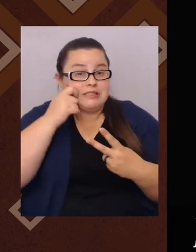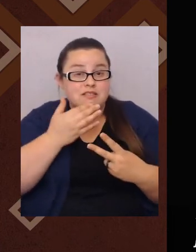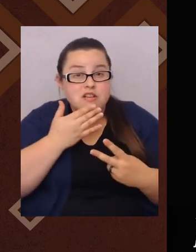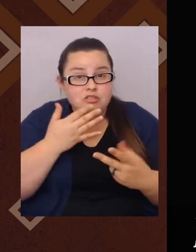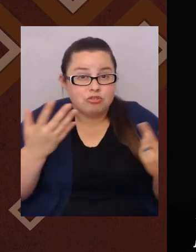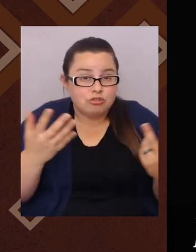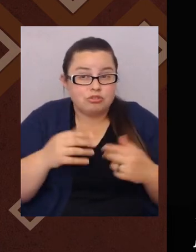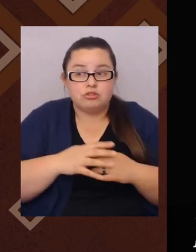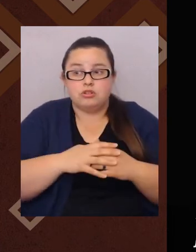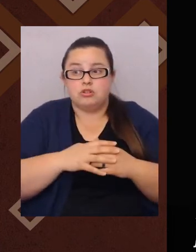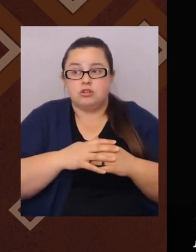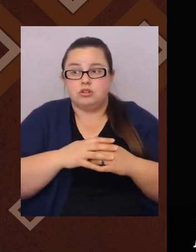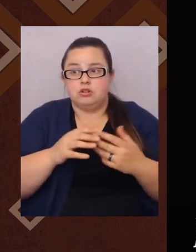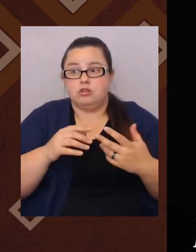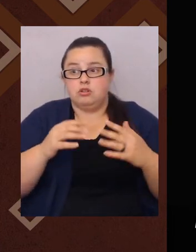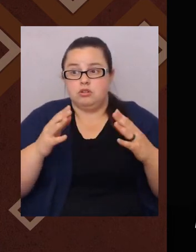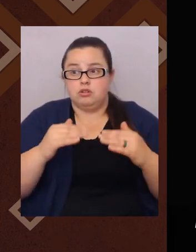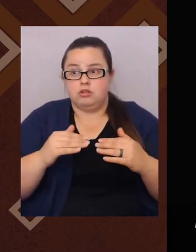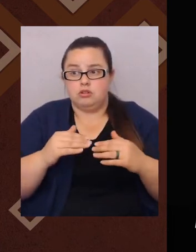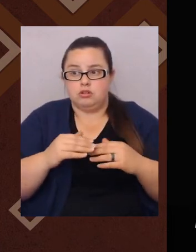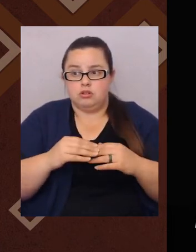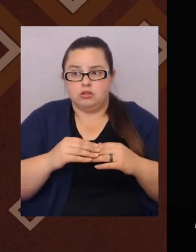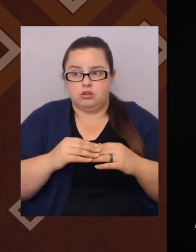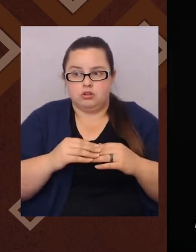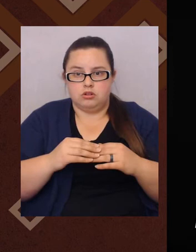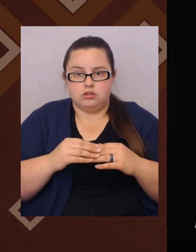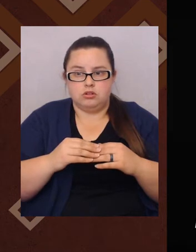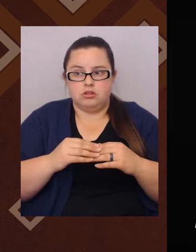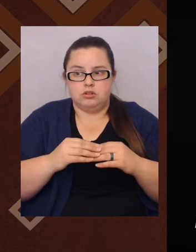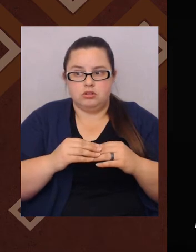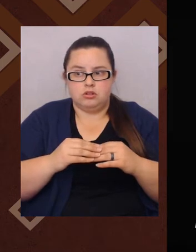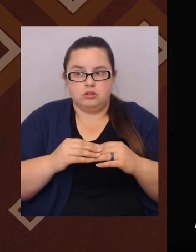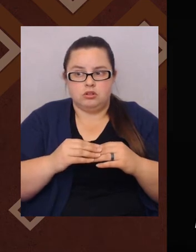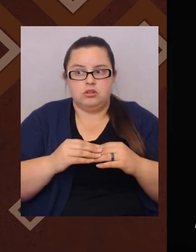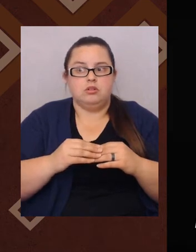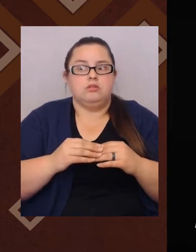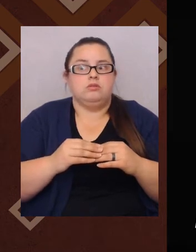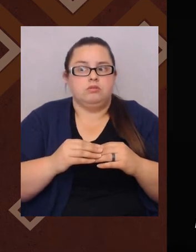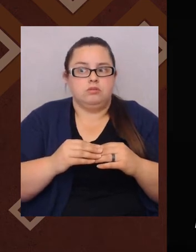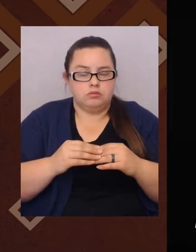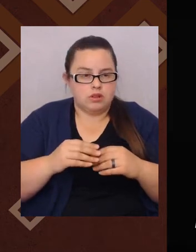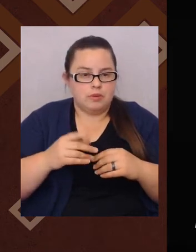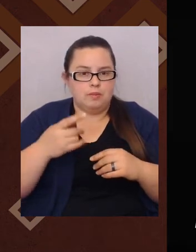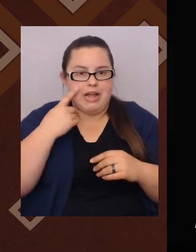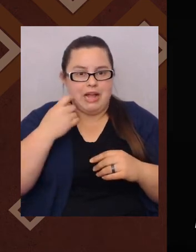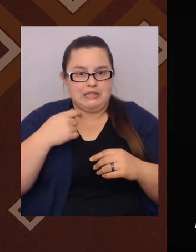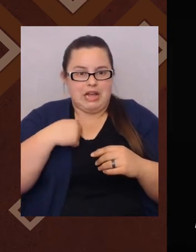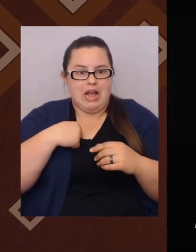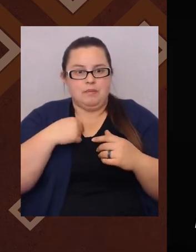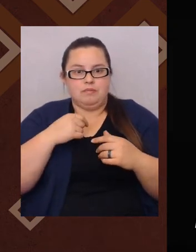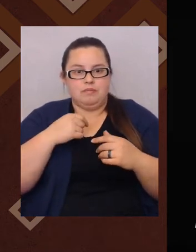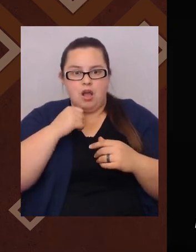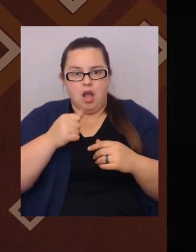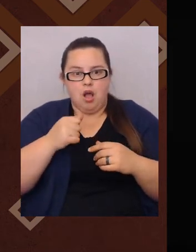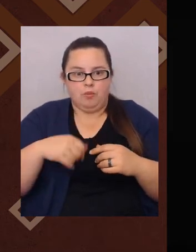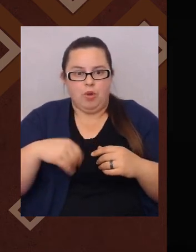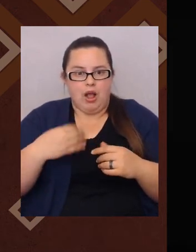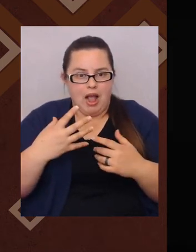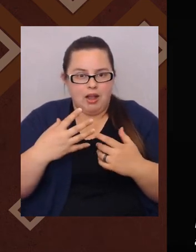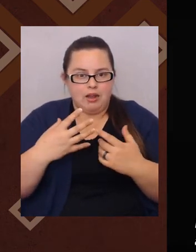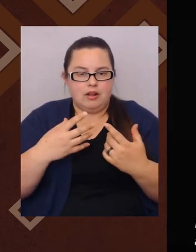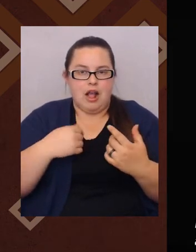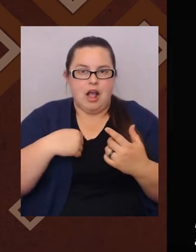lot of like young immigrants sort of feel. Where there's this saying like, not from there, not from here.